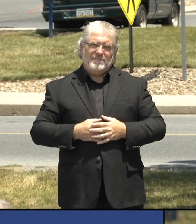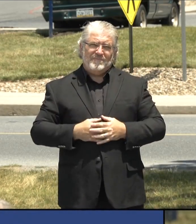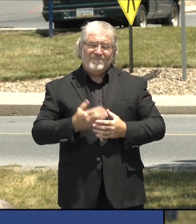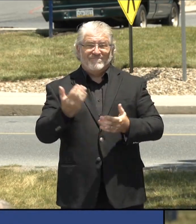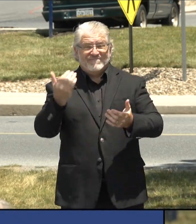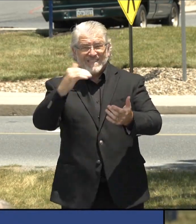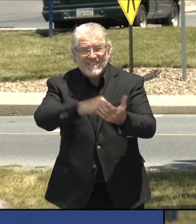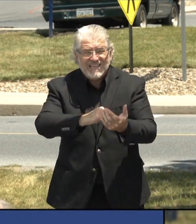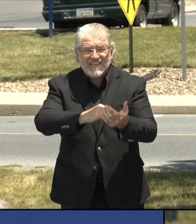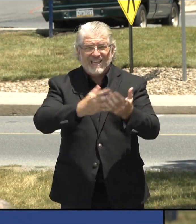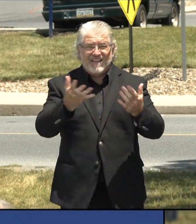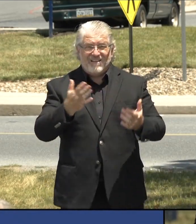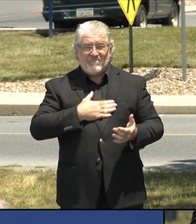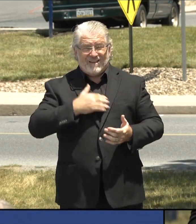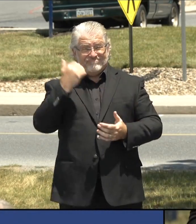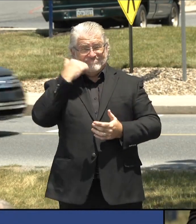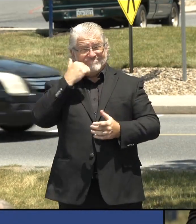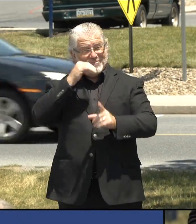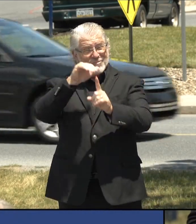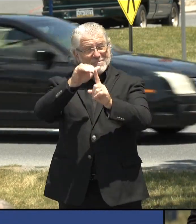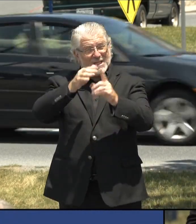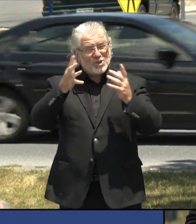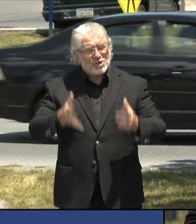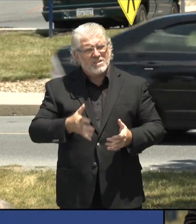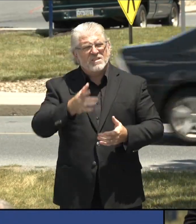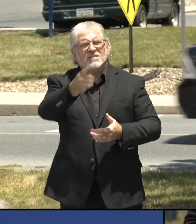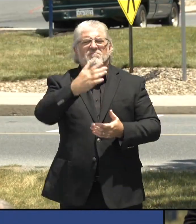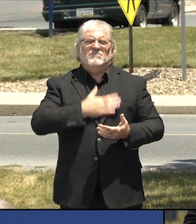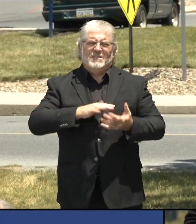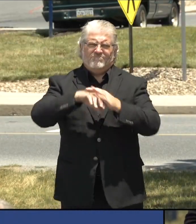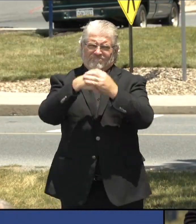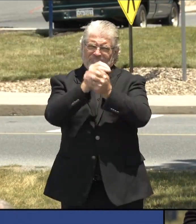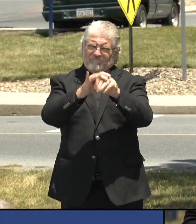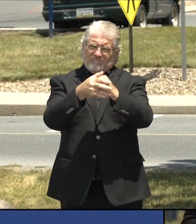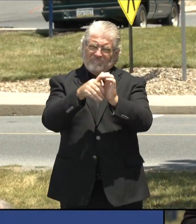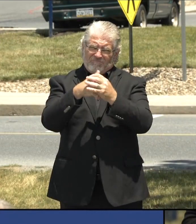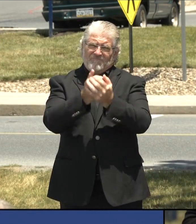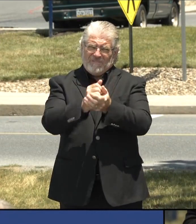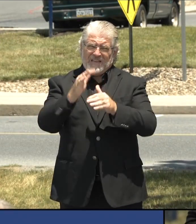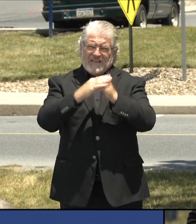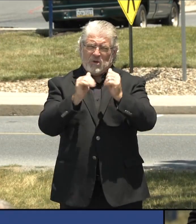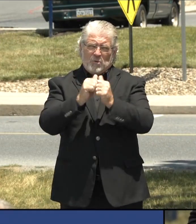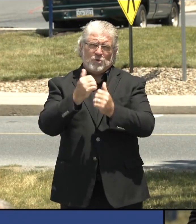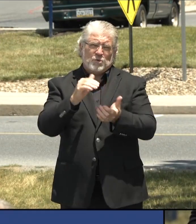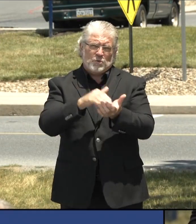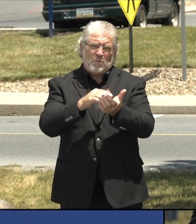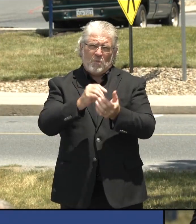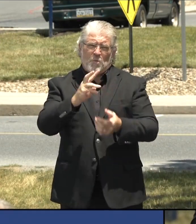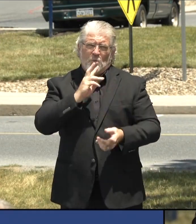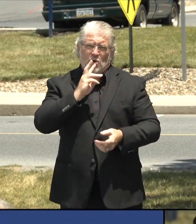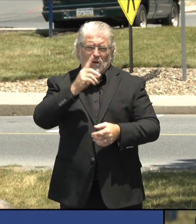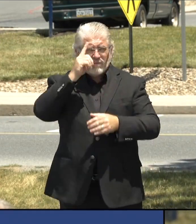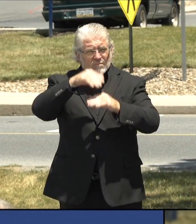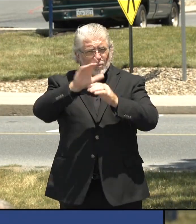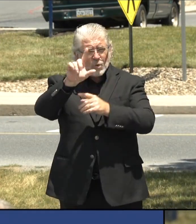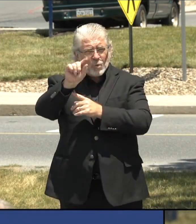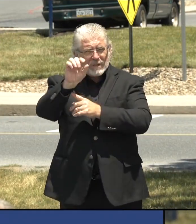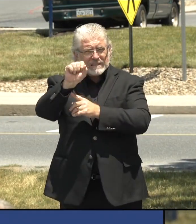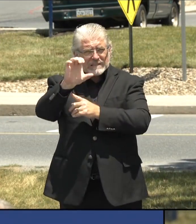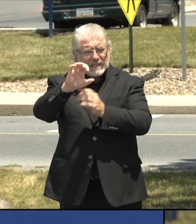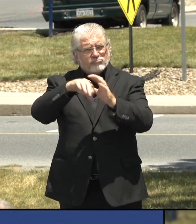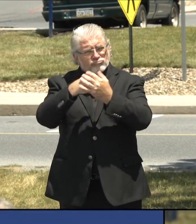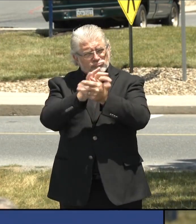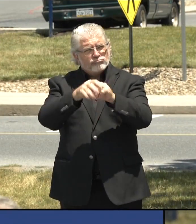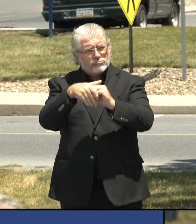here are my daily reminders. Please wash your hands with soap and water for at least 20 seconds. Or as we hopefully all